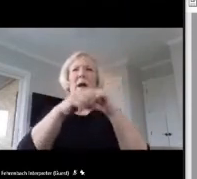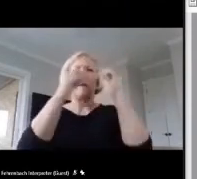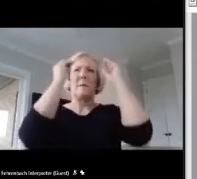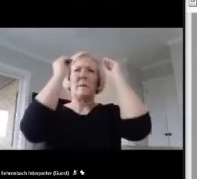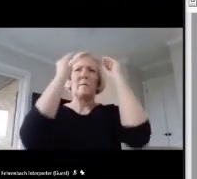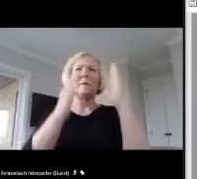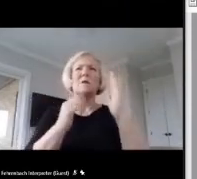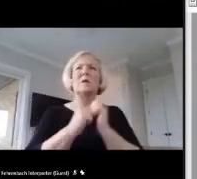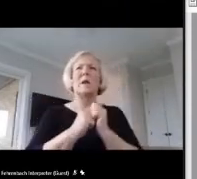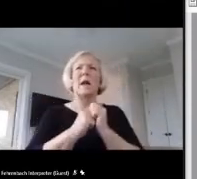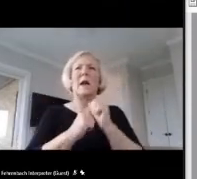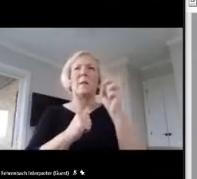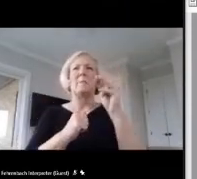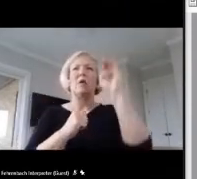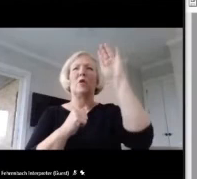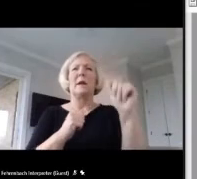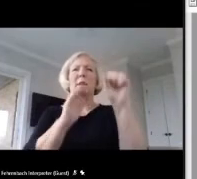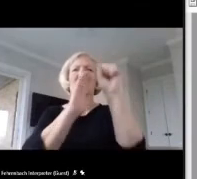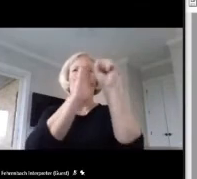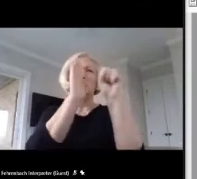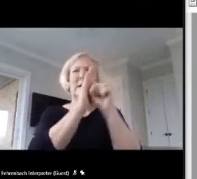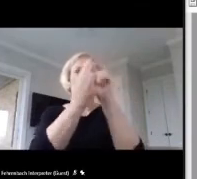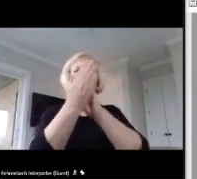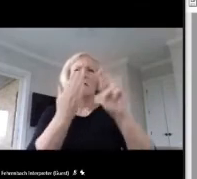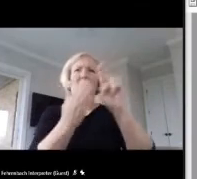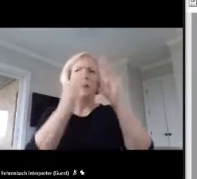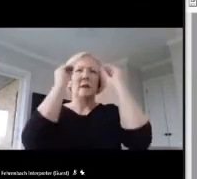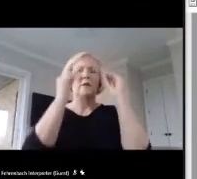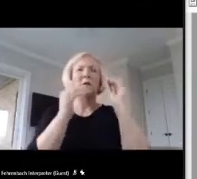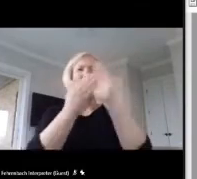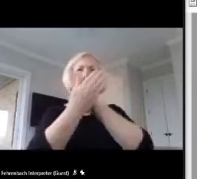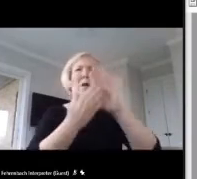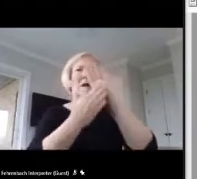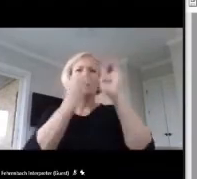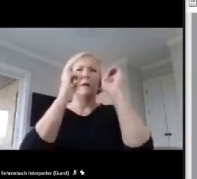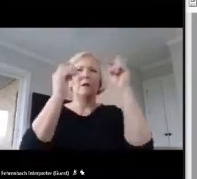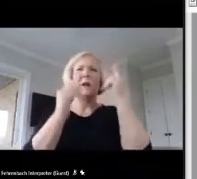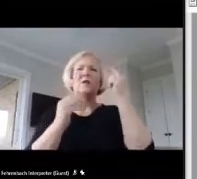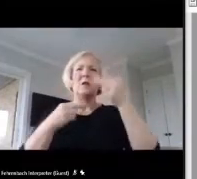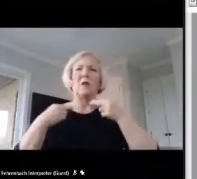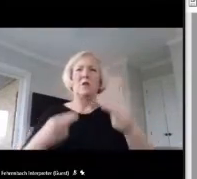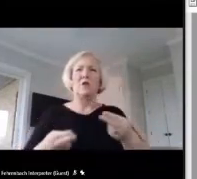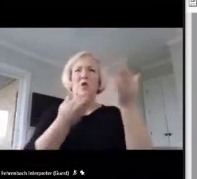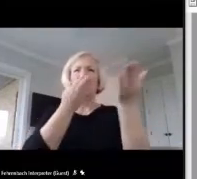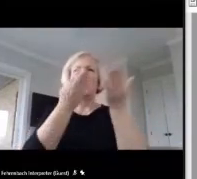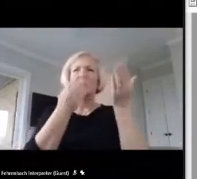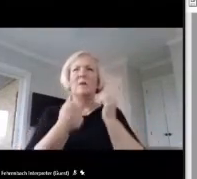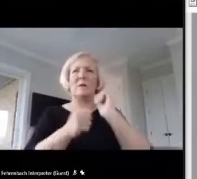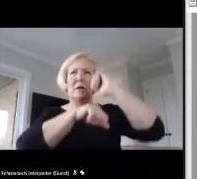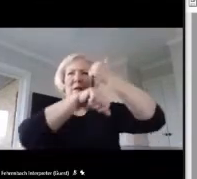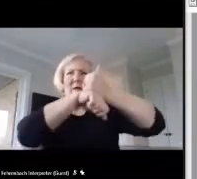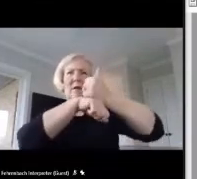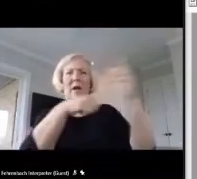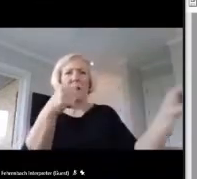University teaching the College of Education and Human Services. Polly is the founder and first past